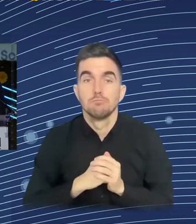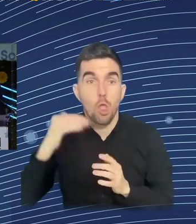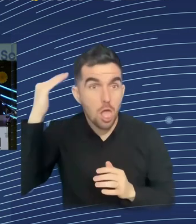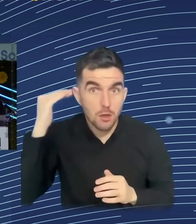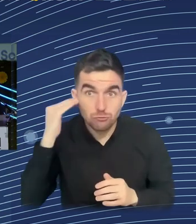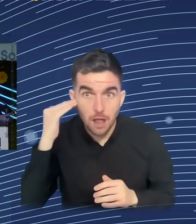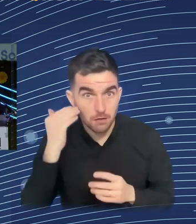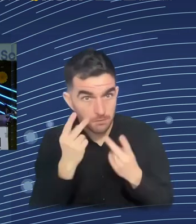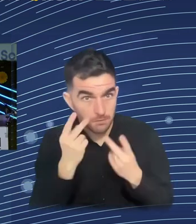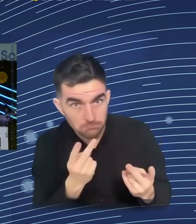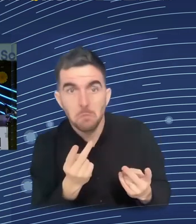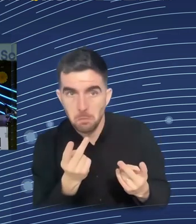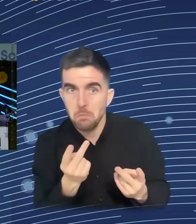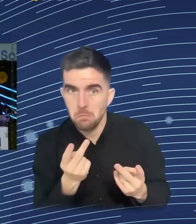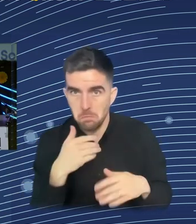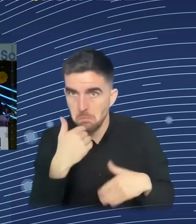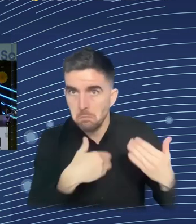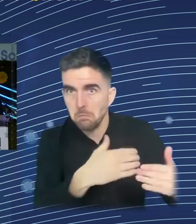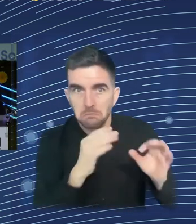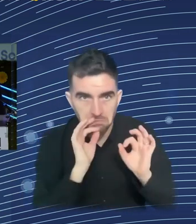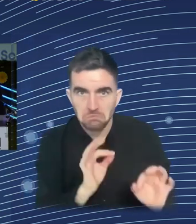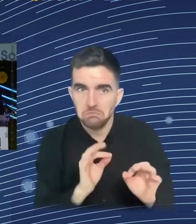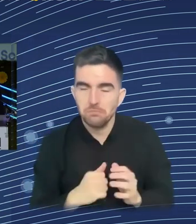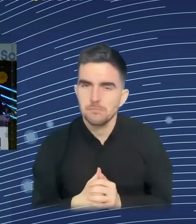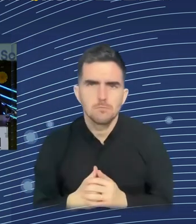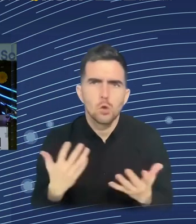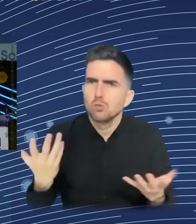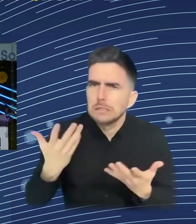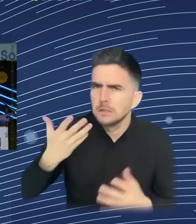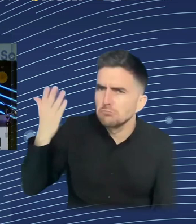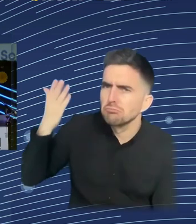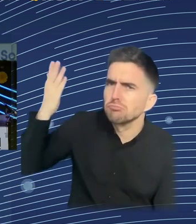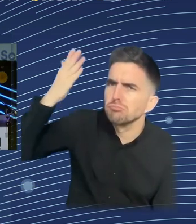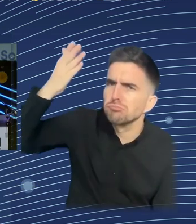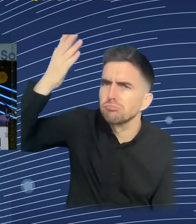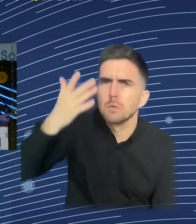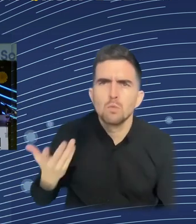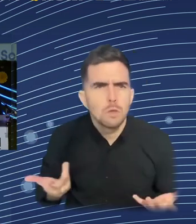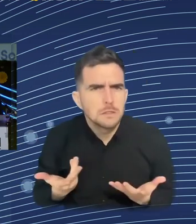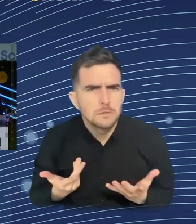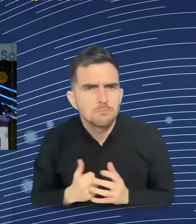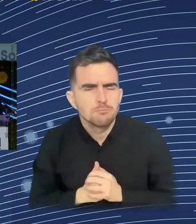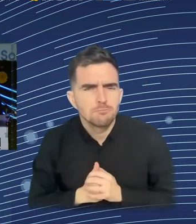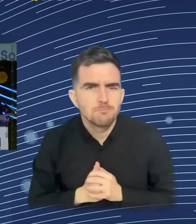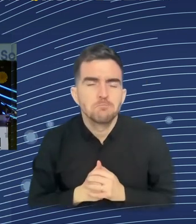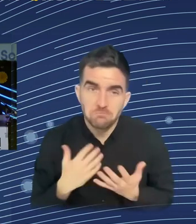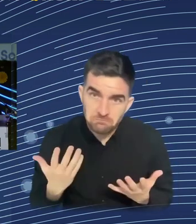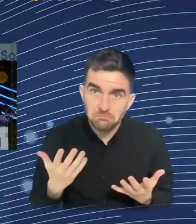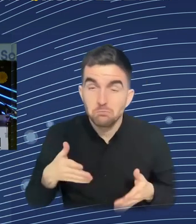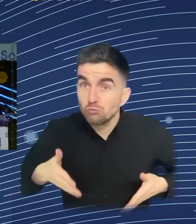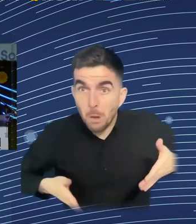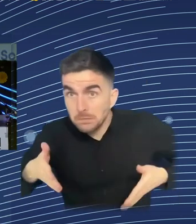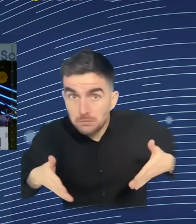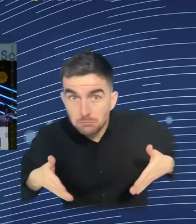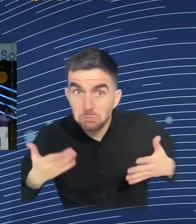of robotics? Well, I'm afraid, well, not I'm afraid. It belongs to China because China is currently installing more robots than the rest of the world